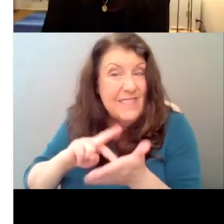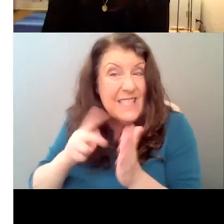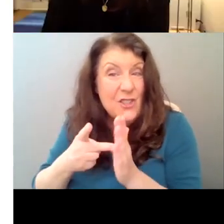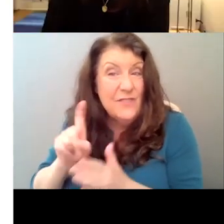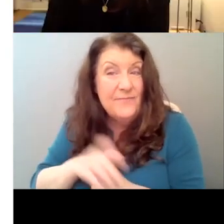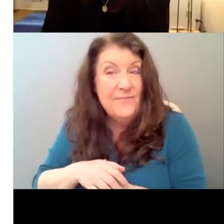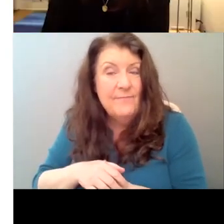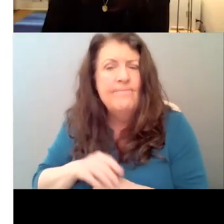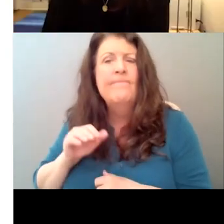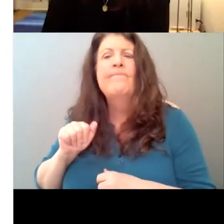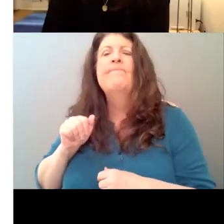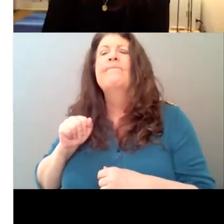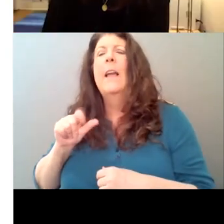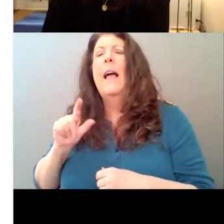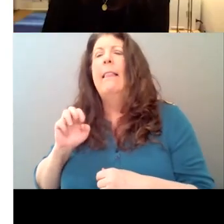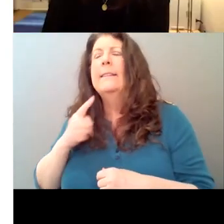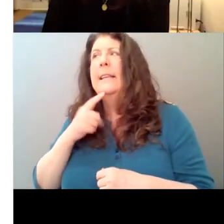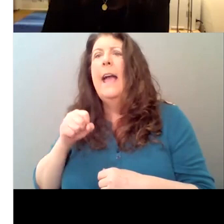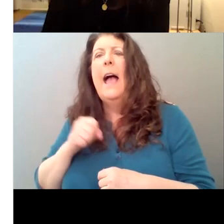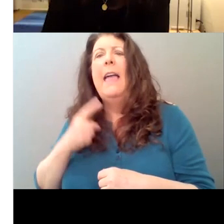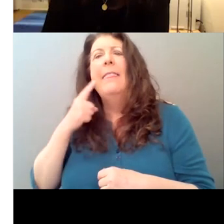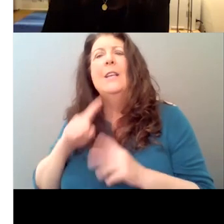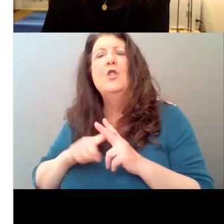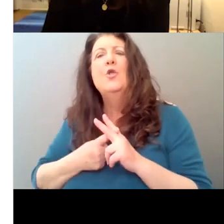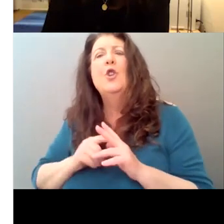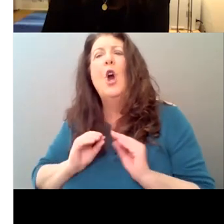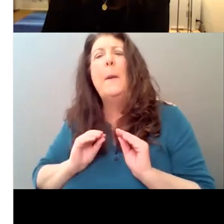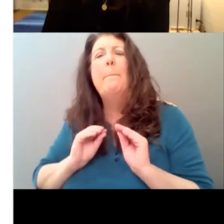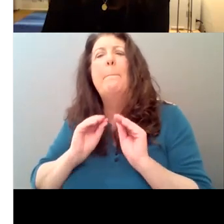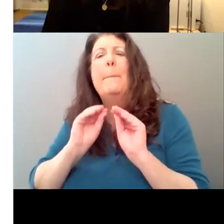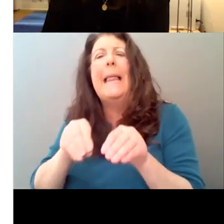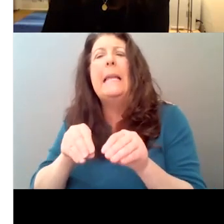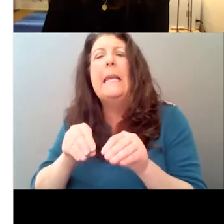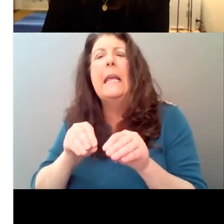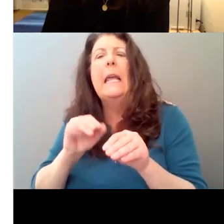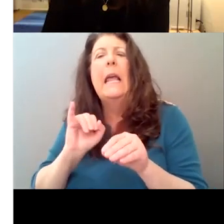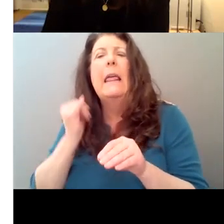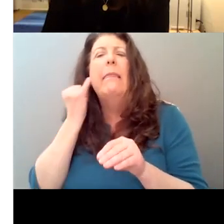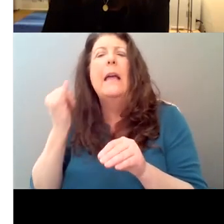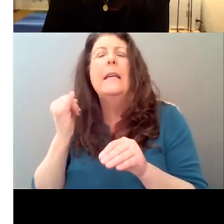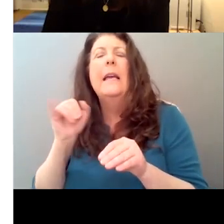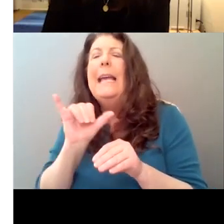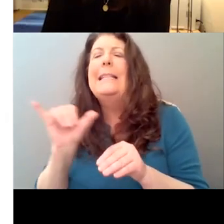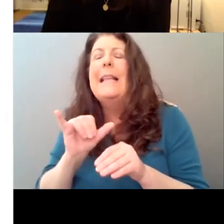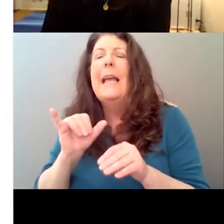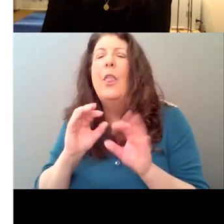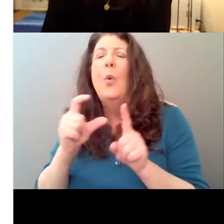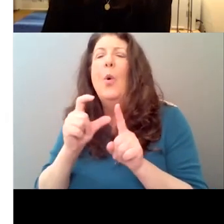think it's to start planting. It's, it's like, we're, it's like the words are being planted in Emily's head because